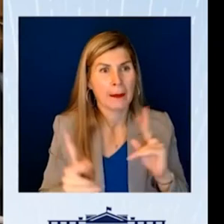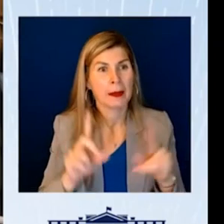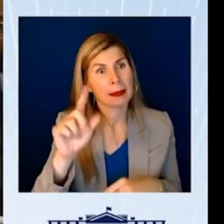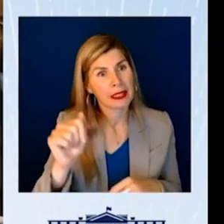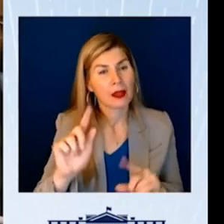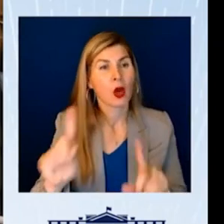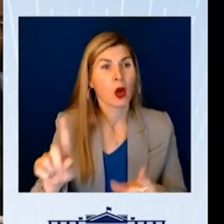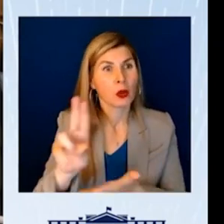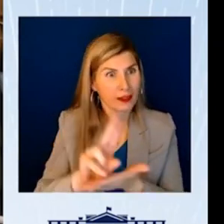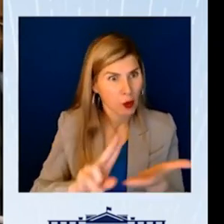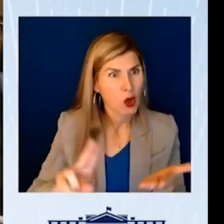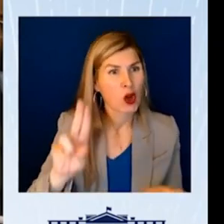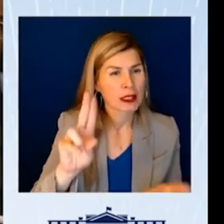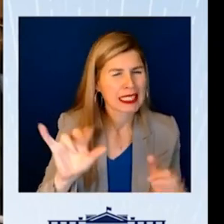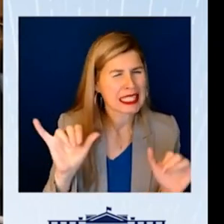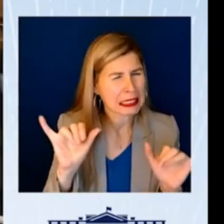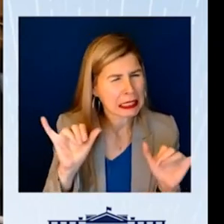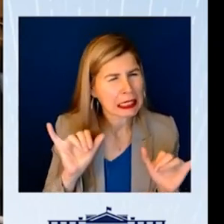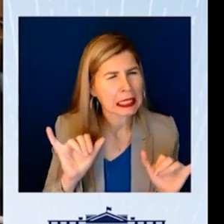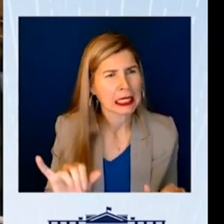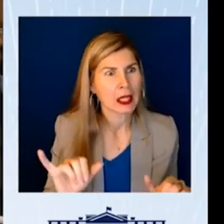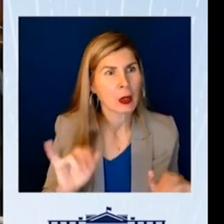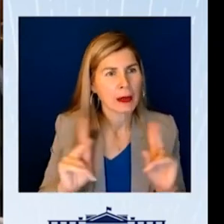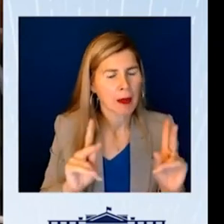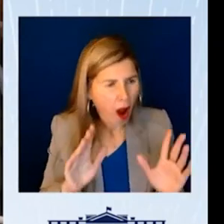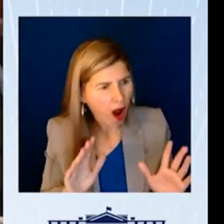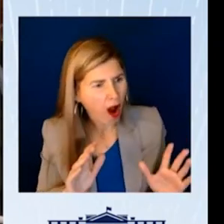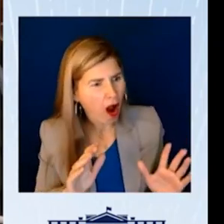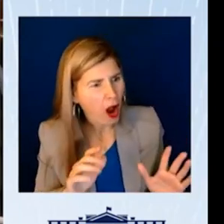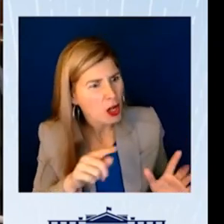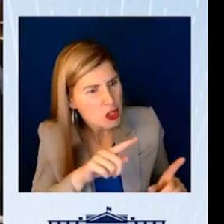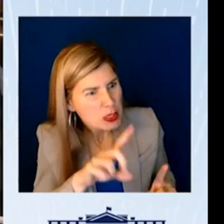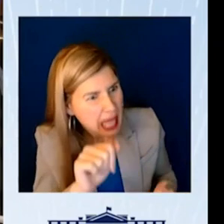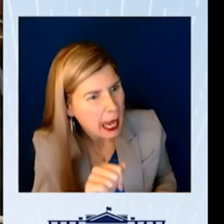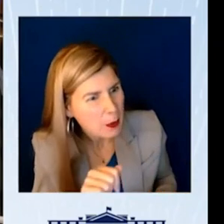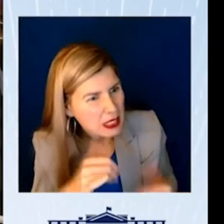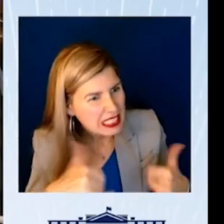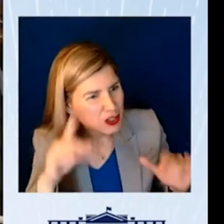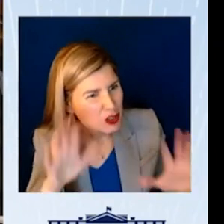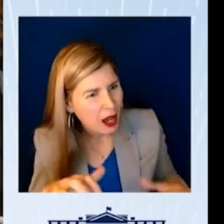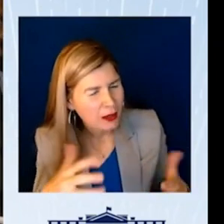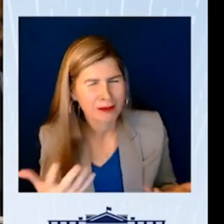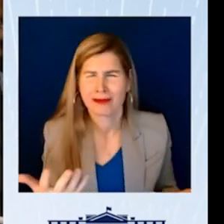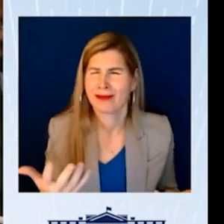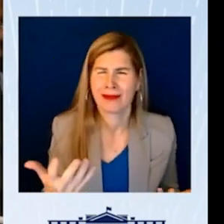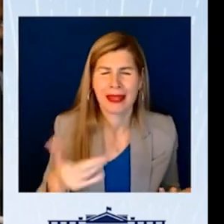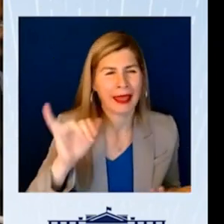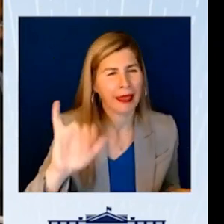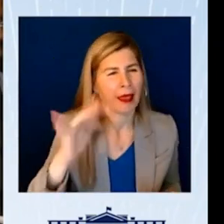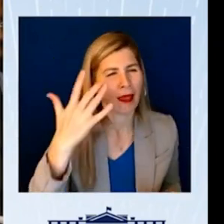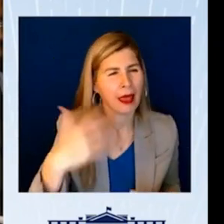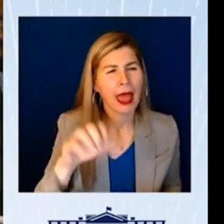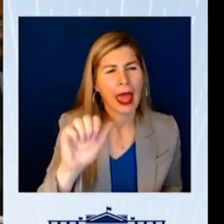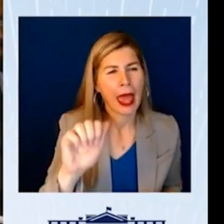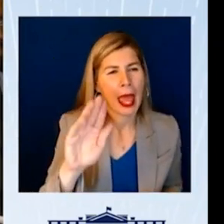university still surprises some people who work at schools. And that's a classic example of ableism. We need to